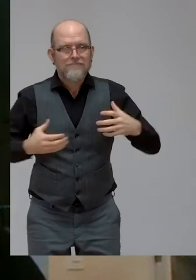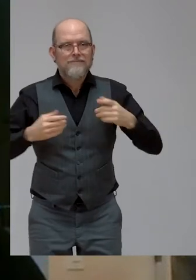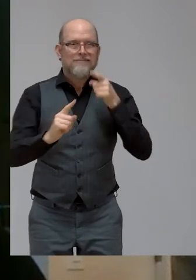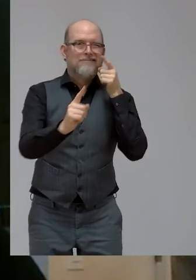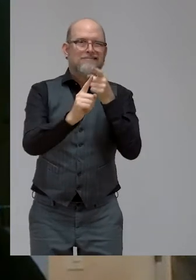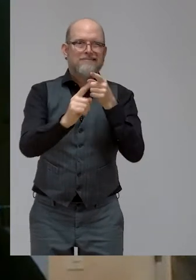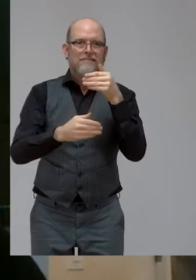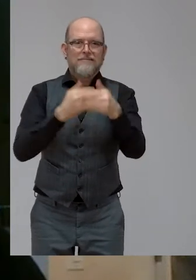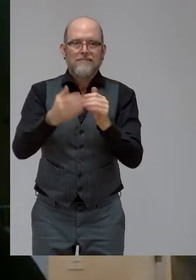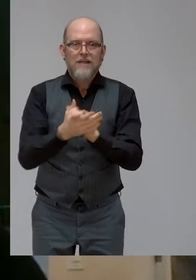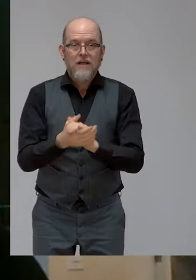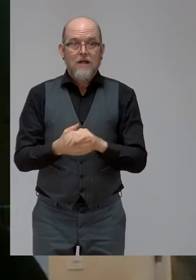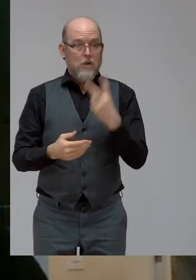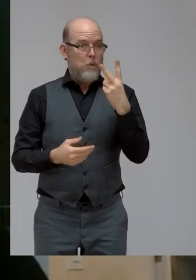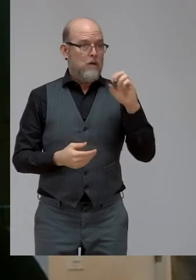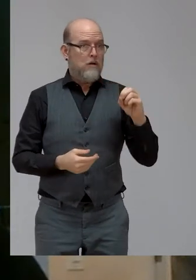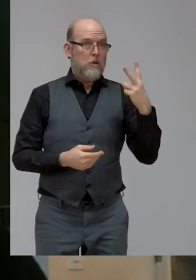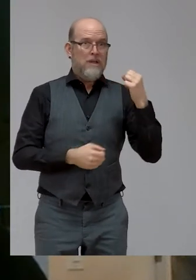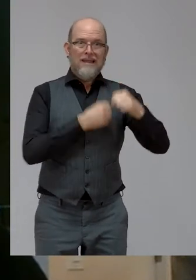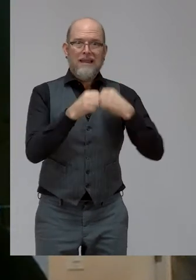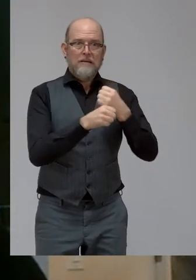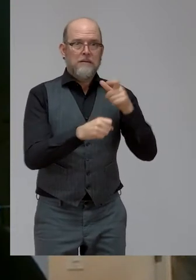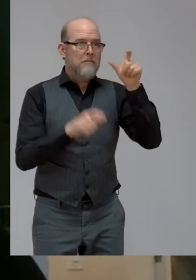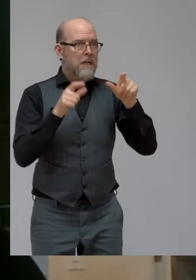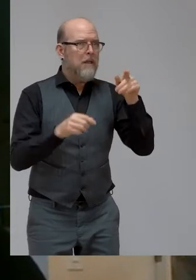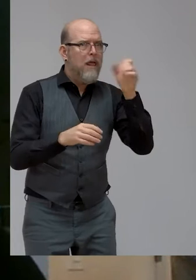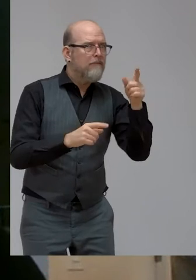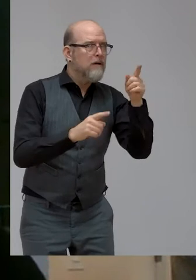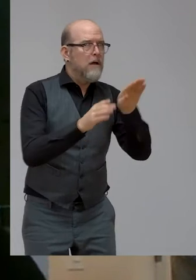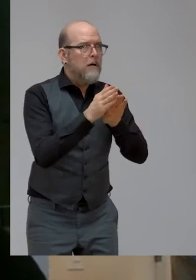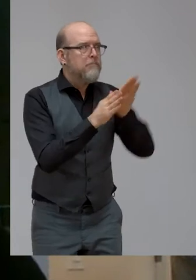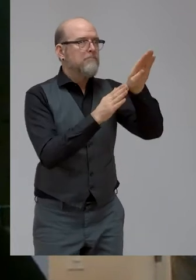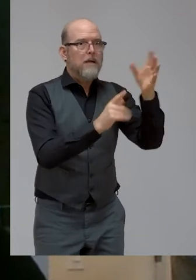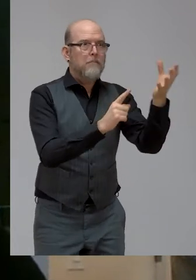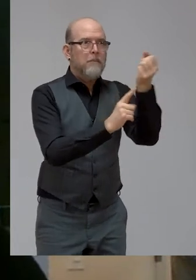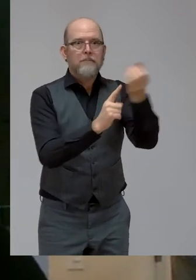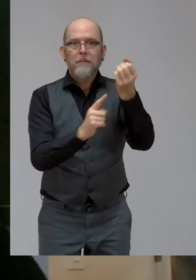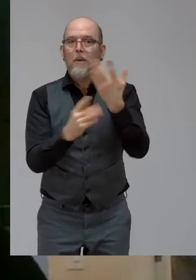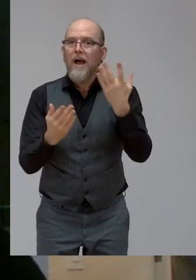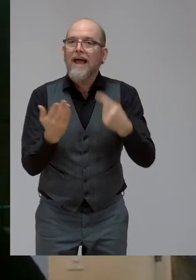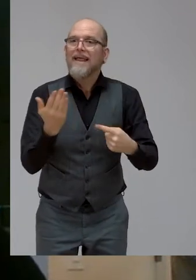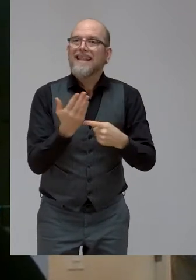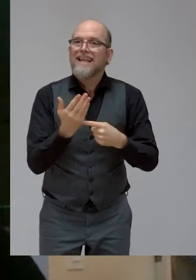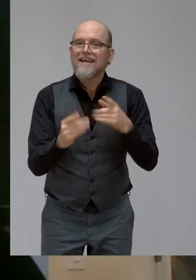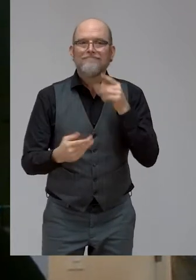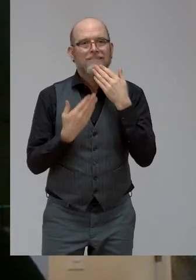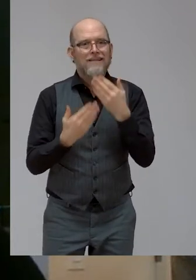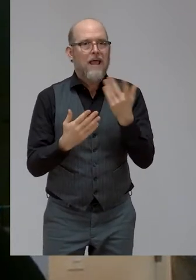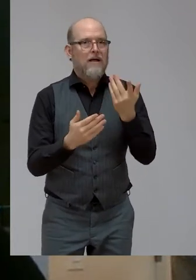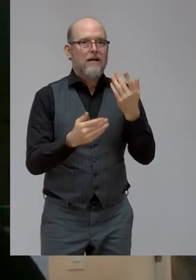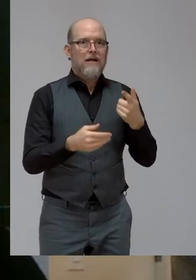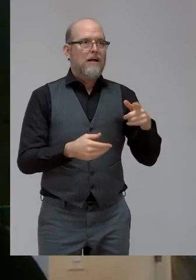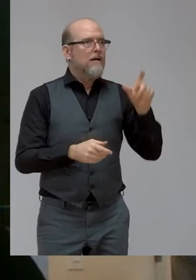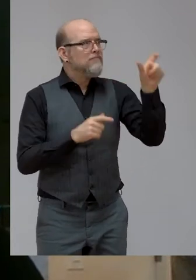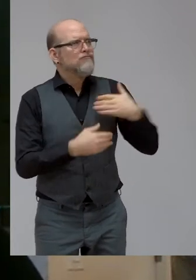benefited from various technologies that have allowed us to stay connected to the people we love and continue with our